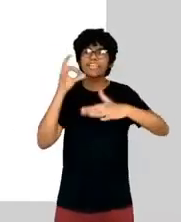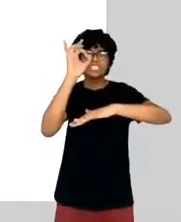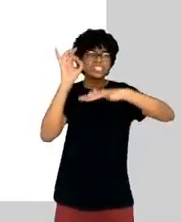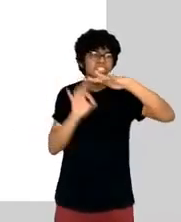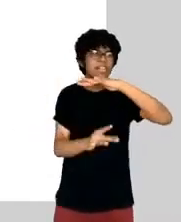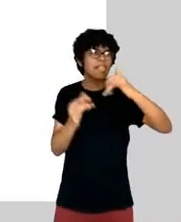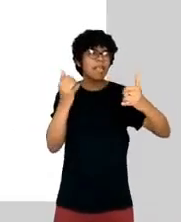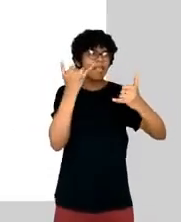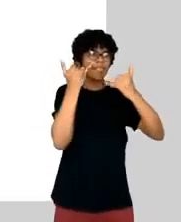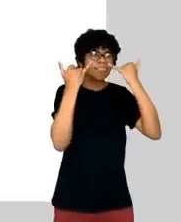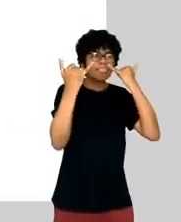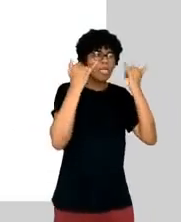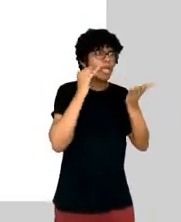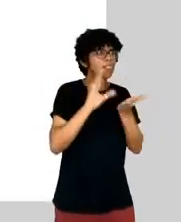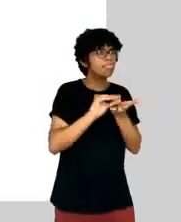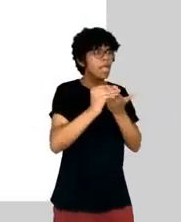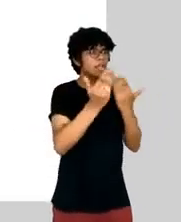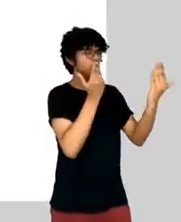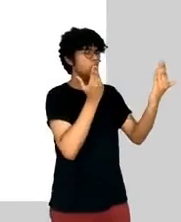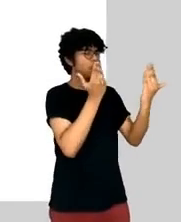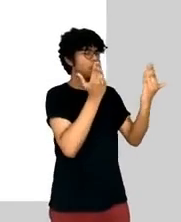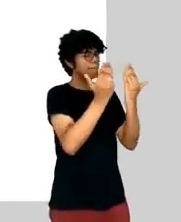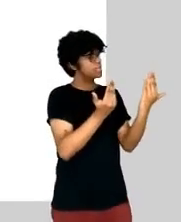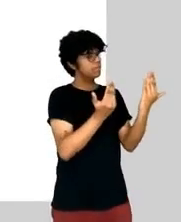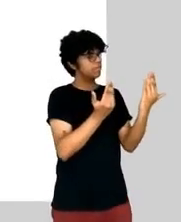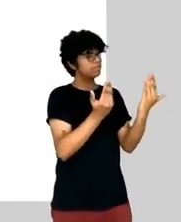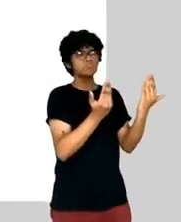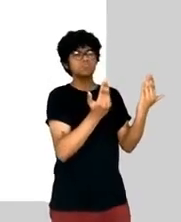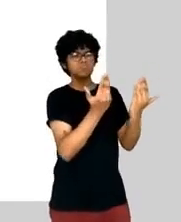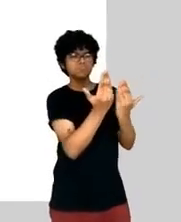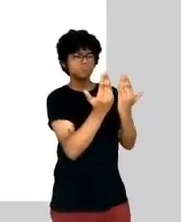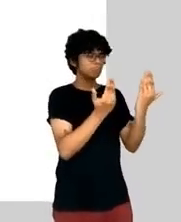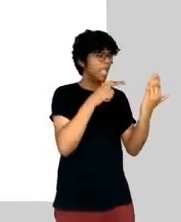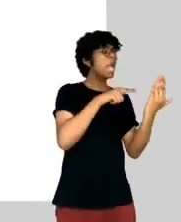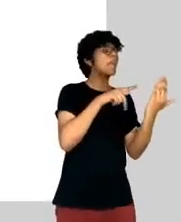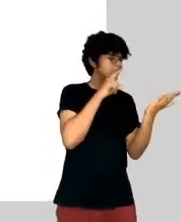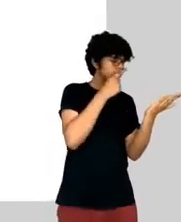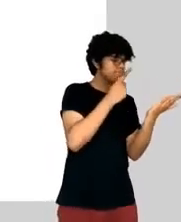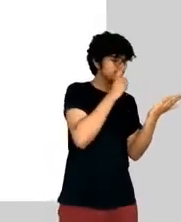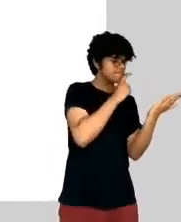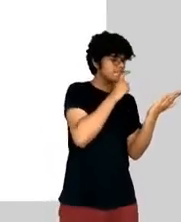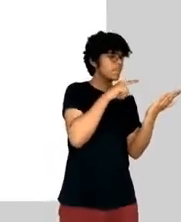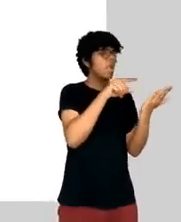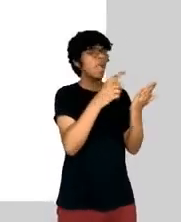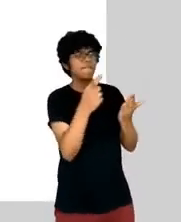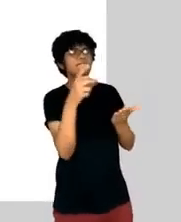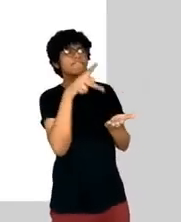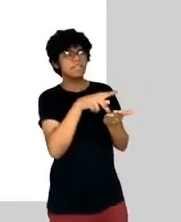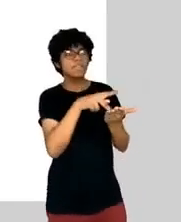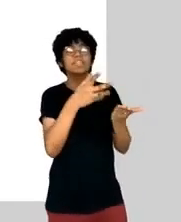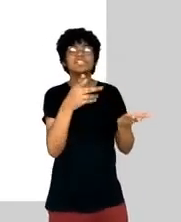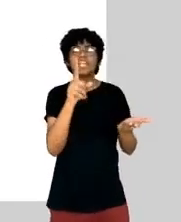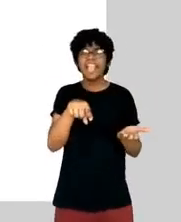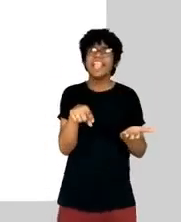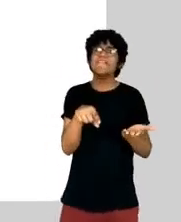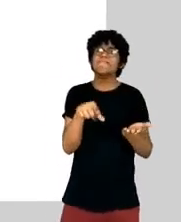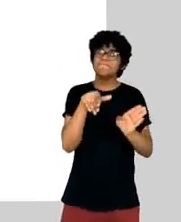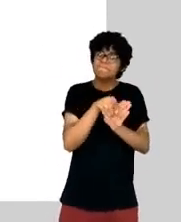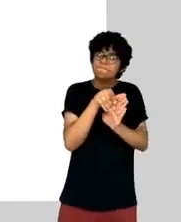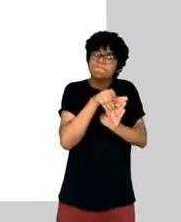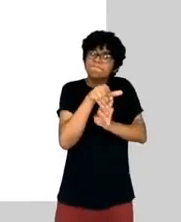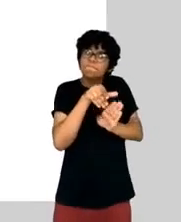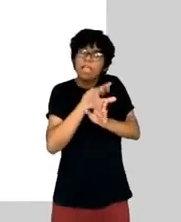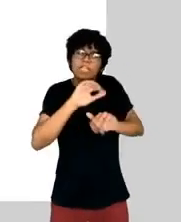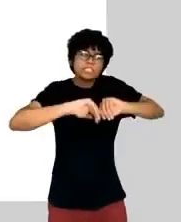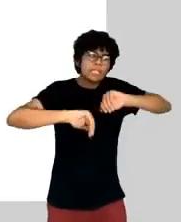organizations to curate useful data sets, make them available to all of the journalists on the platform to gesture at what we